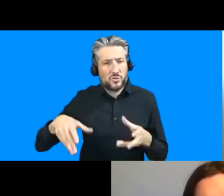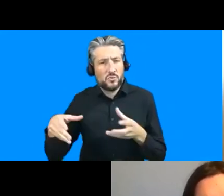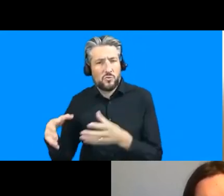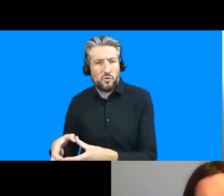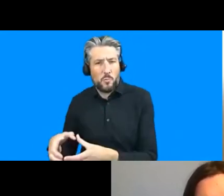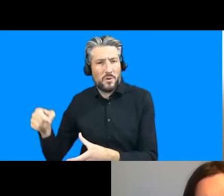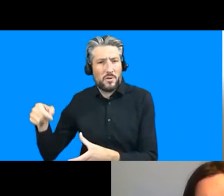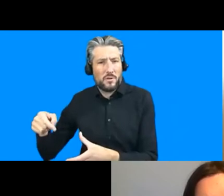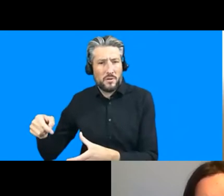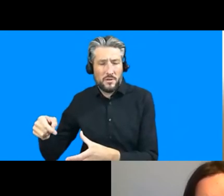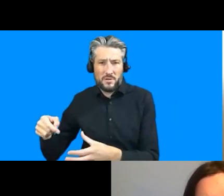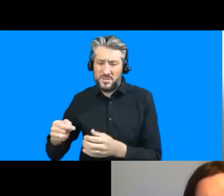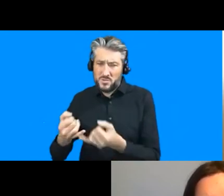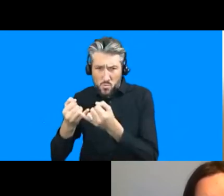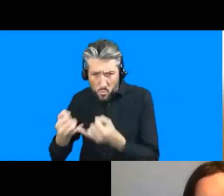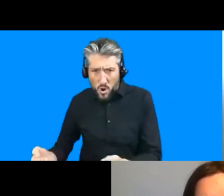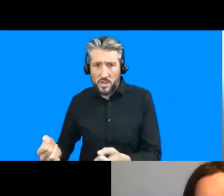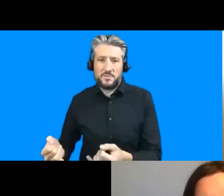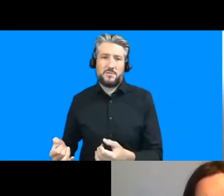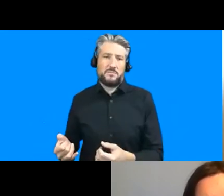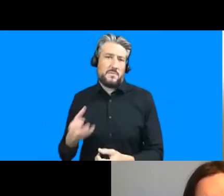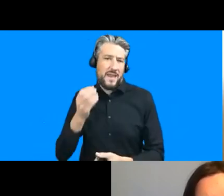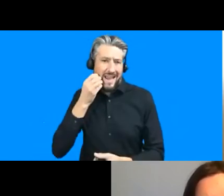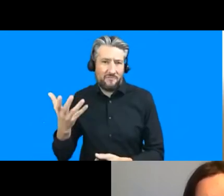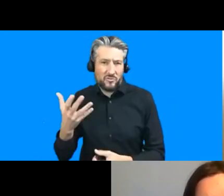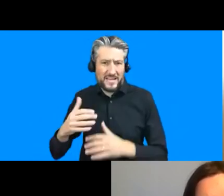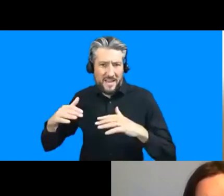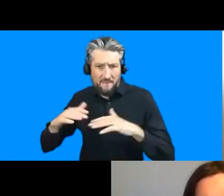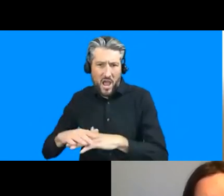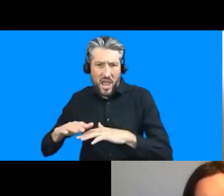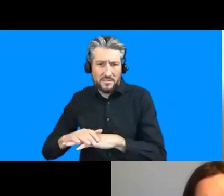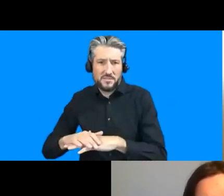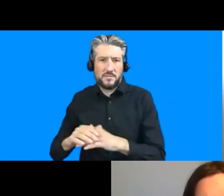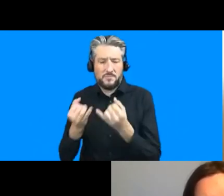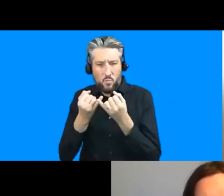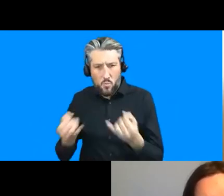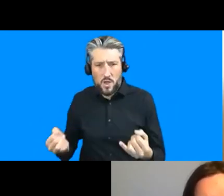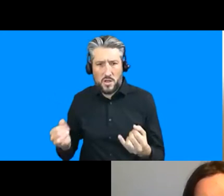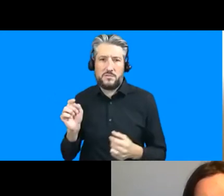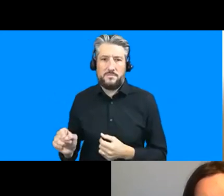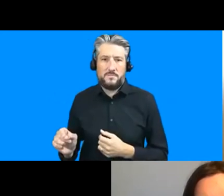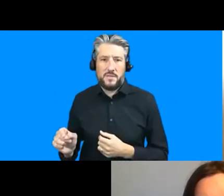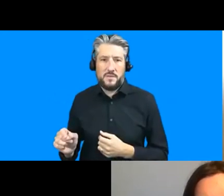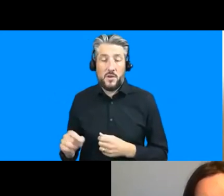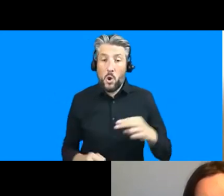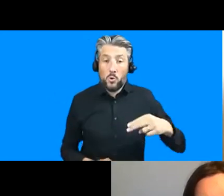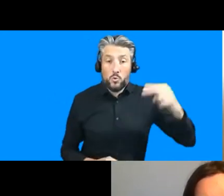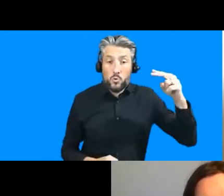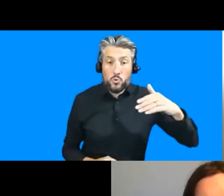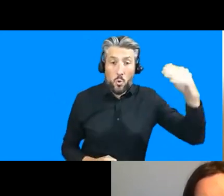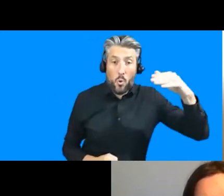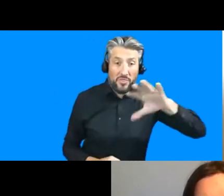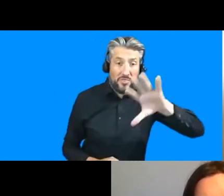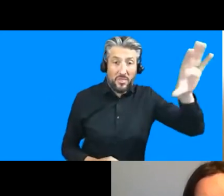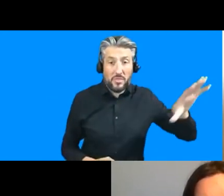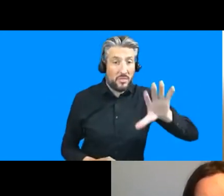experiencing everyday violence and this is something that really needs to be recognized because the north has not experienced those long